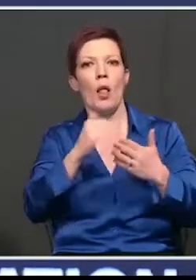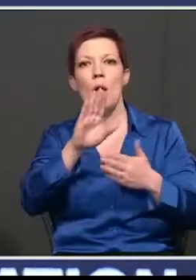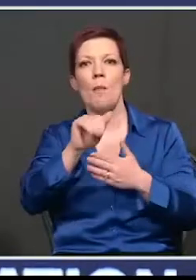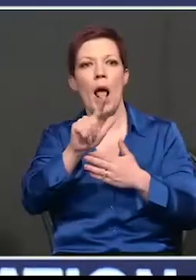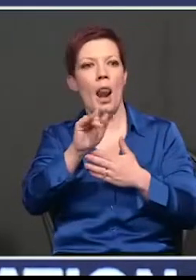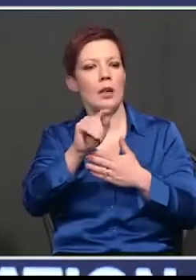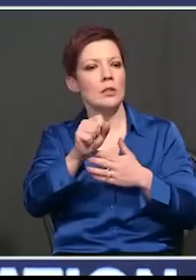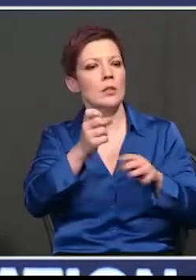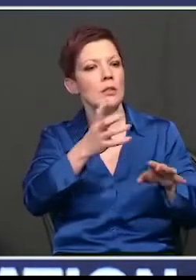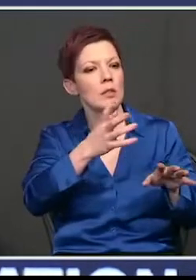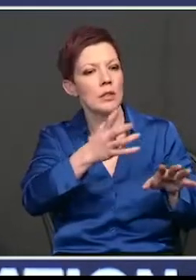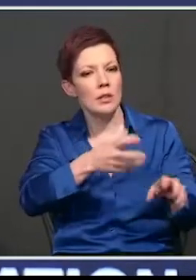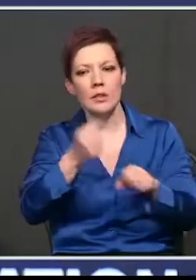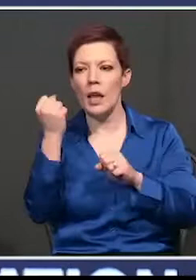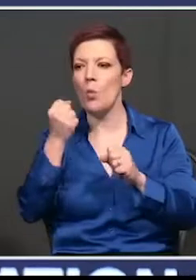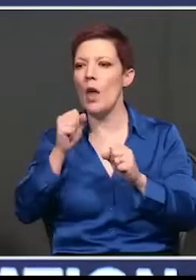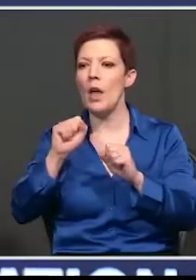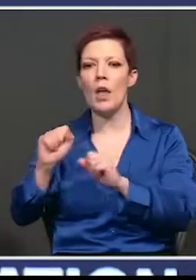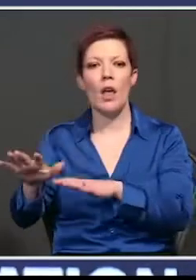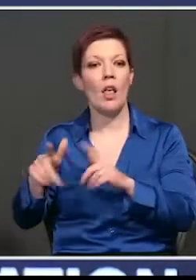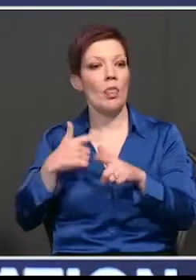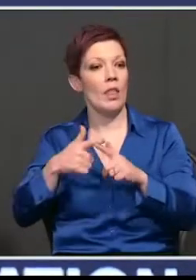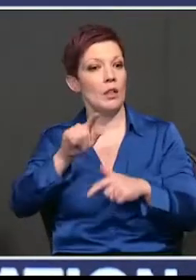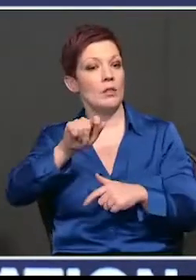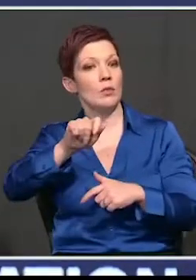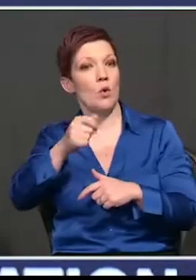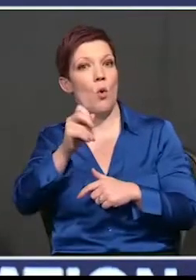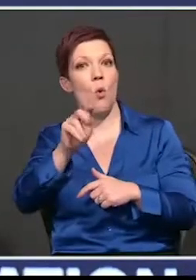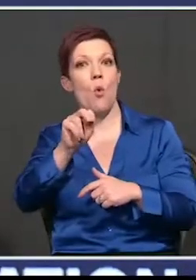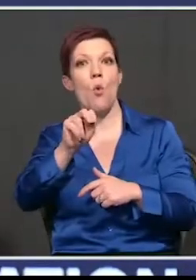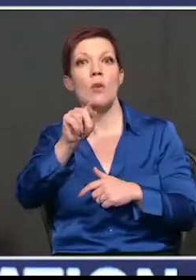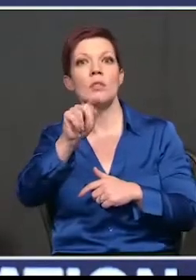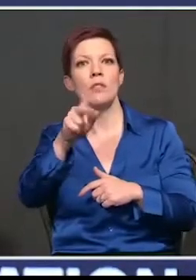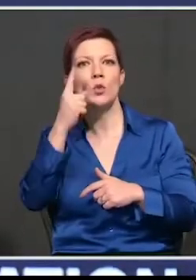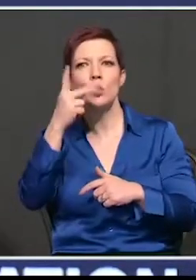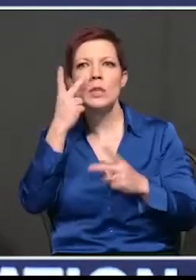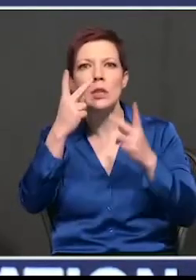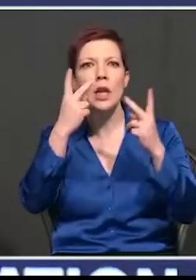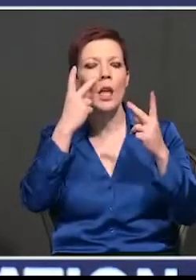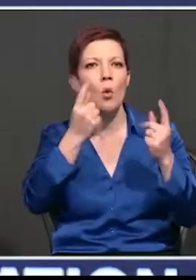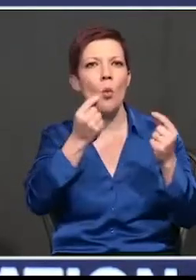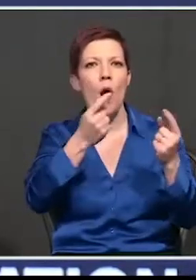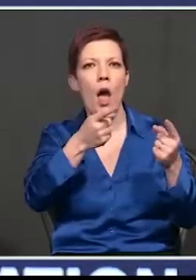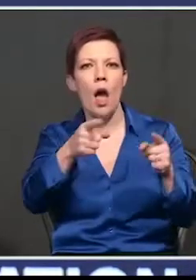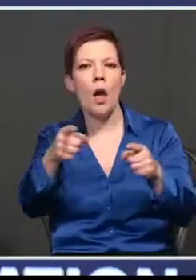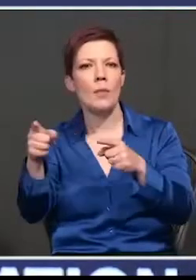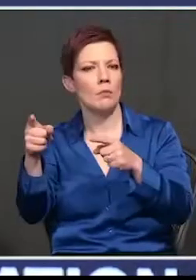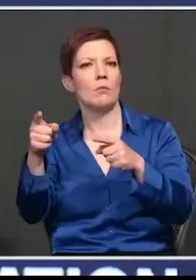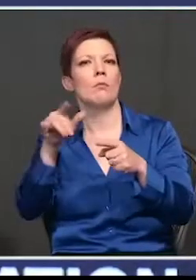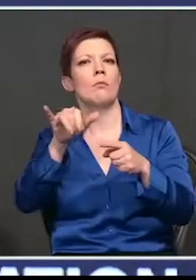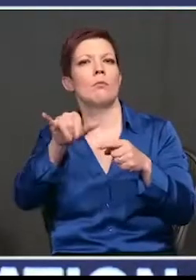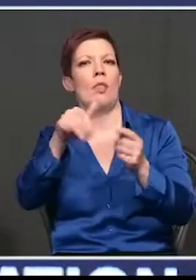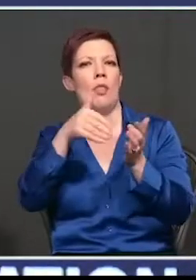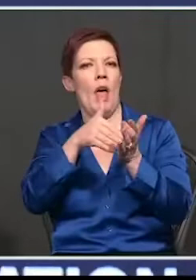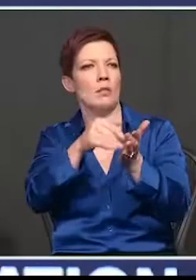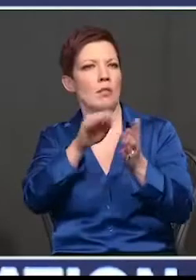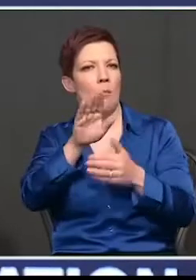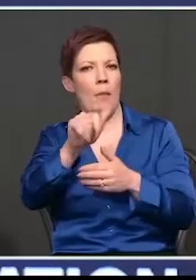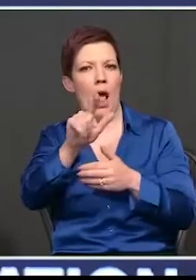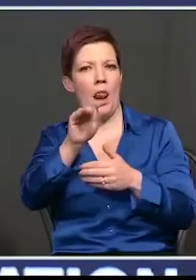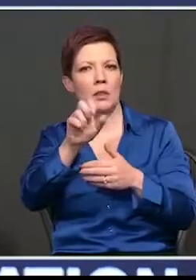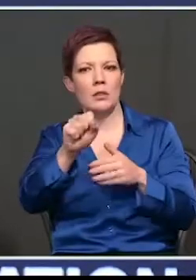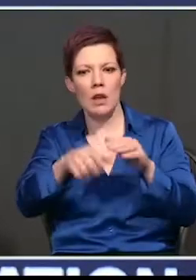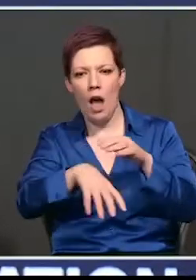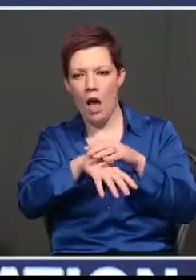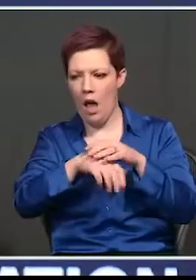and added, all you have to do is turn on your local television set and you'll see what happened with thousands of ballots coming out from